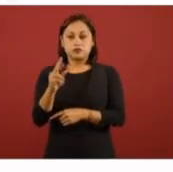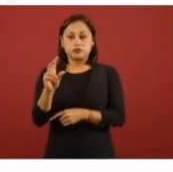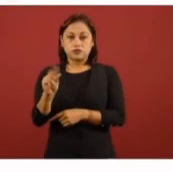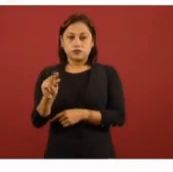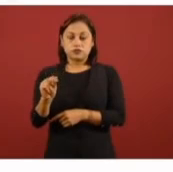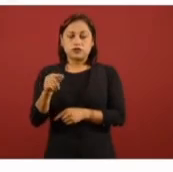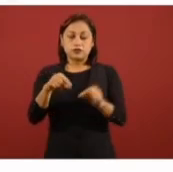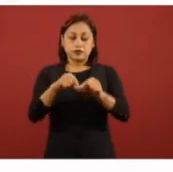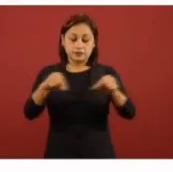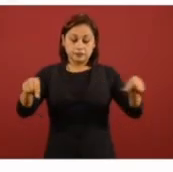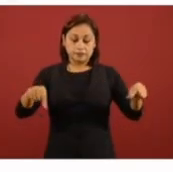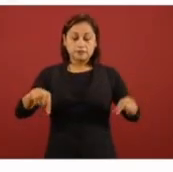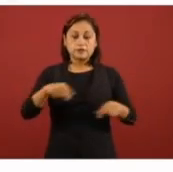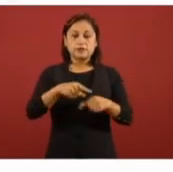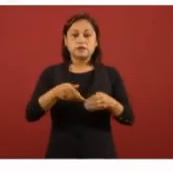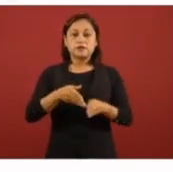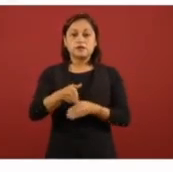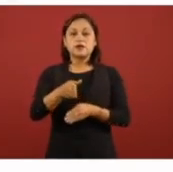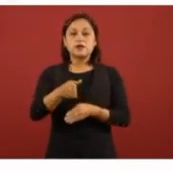So,